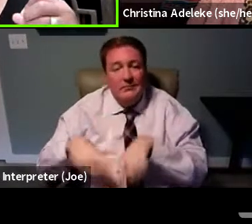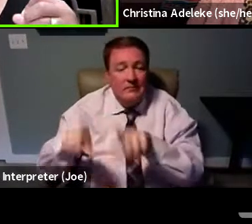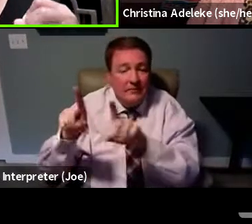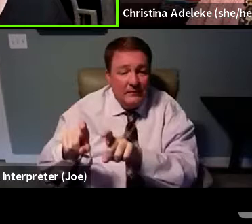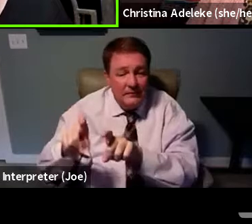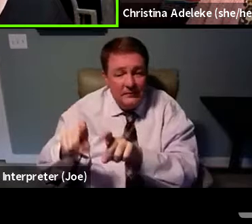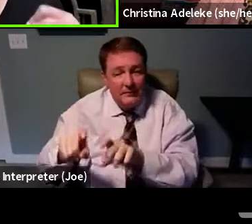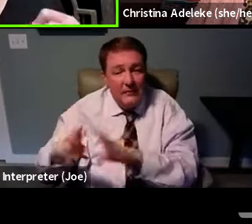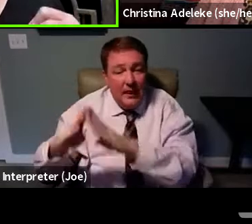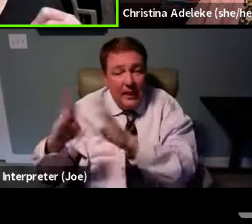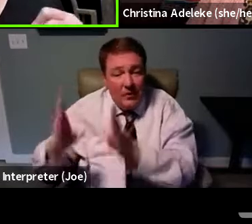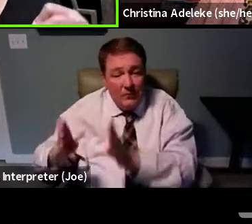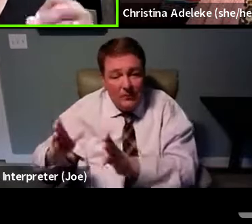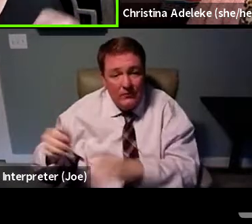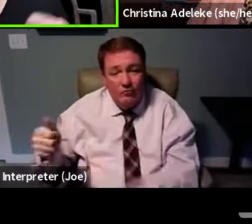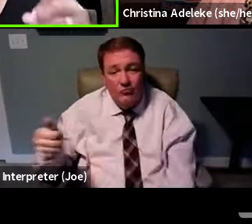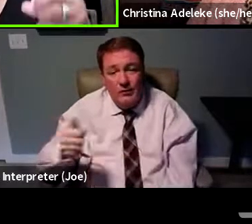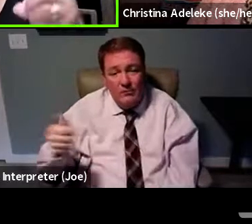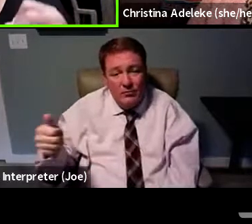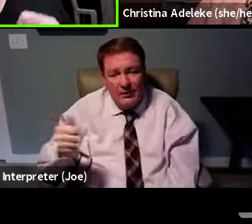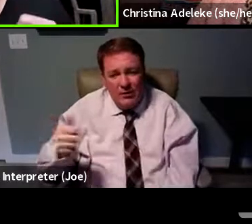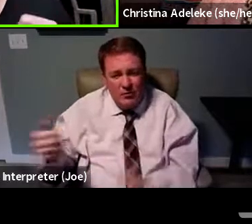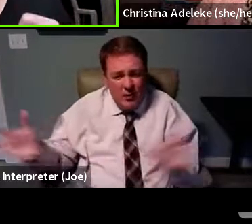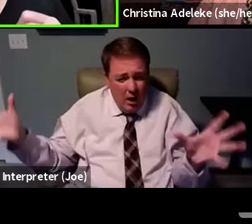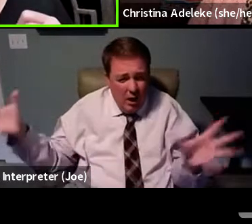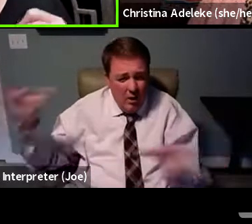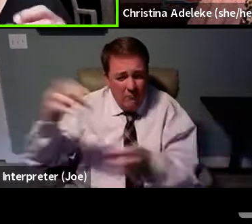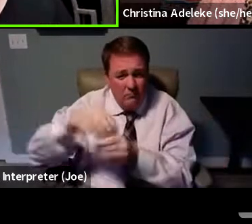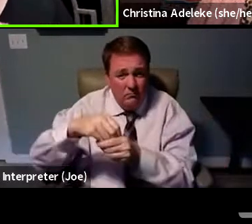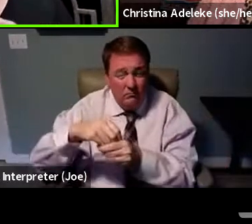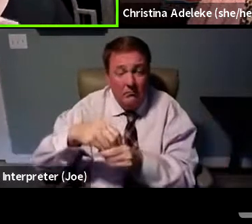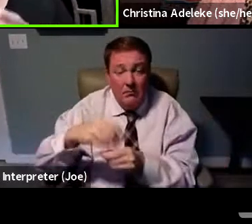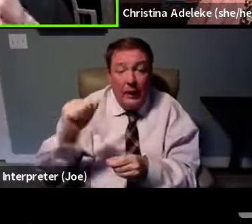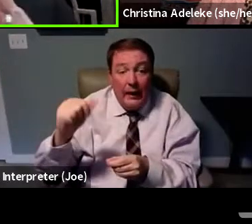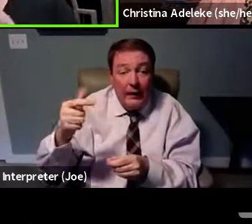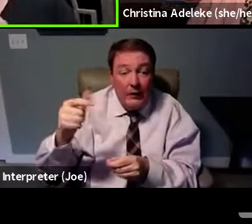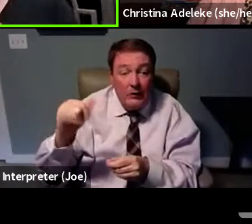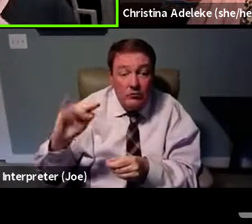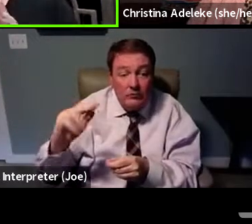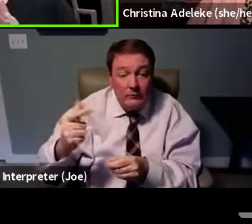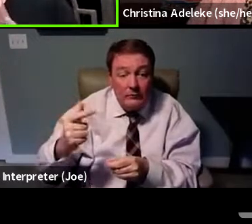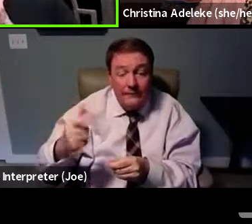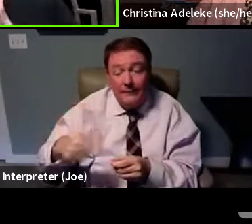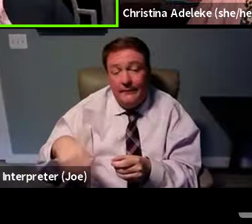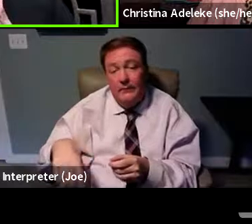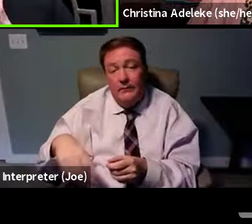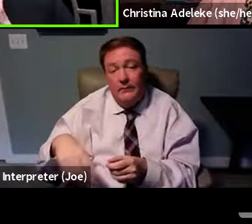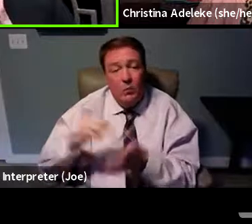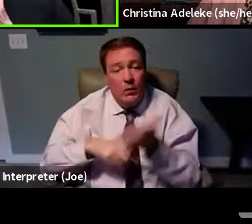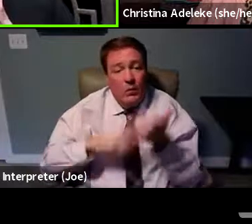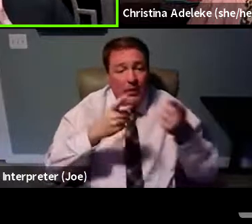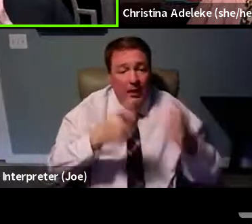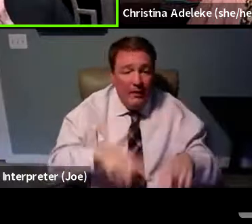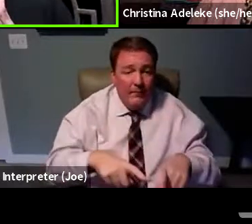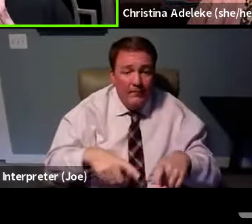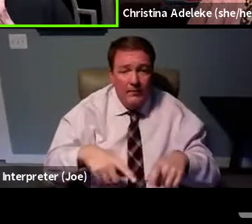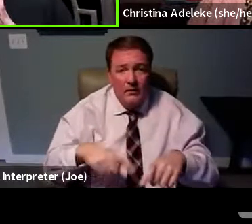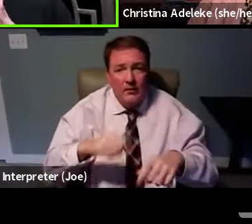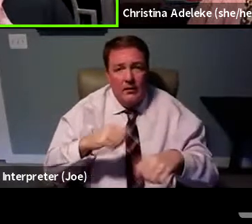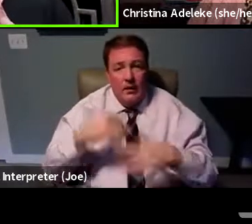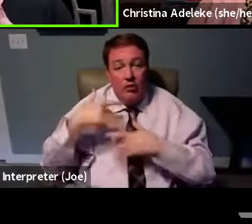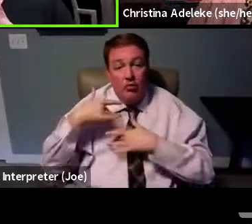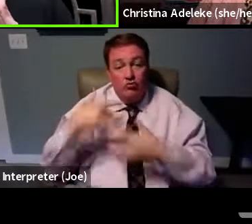housing, transportation, and all the aging. What's going to happen, what's know, trending out for the aging